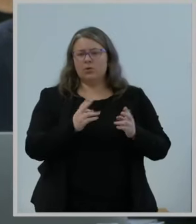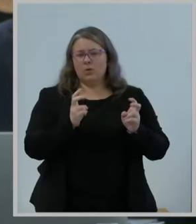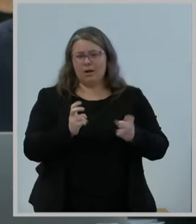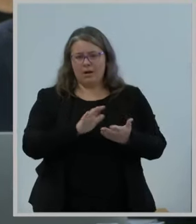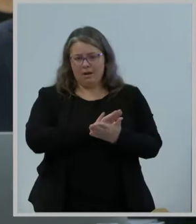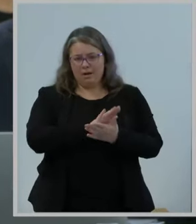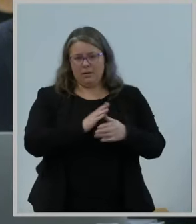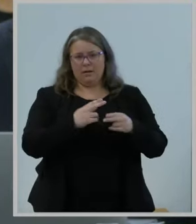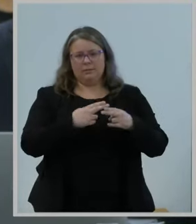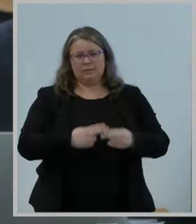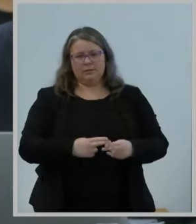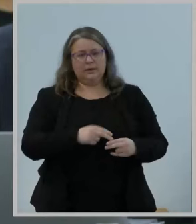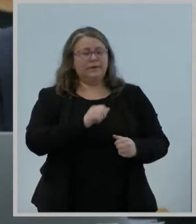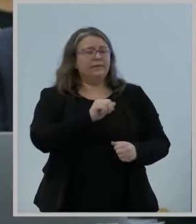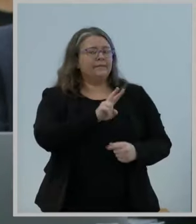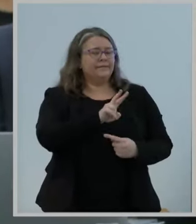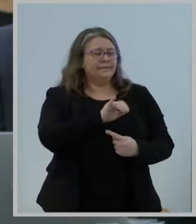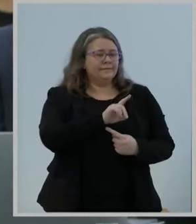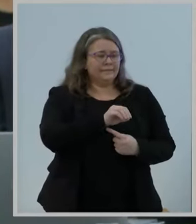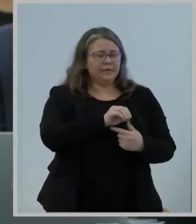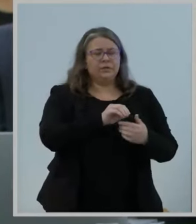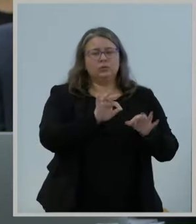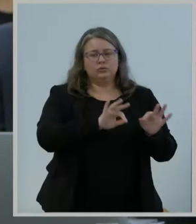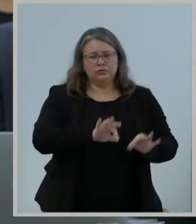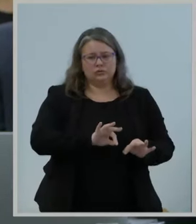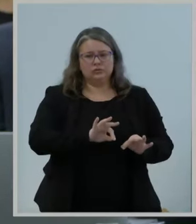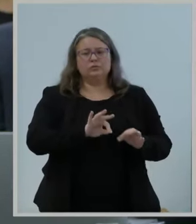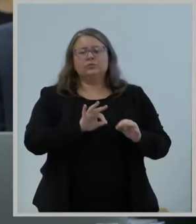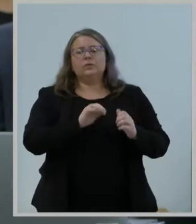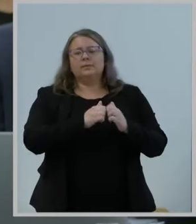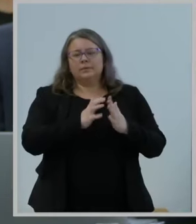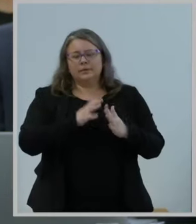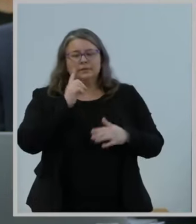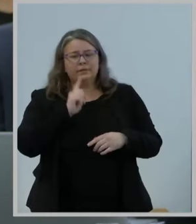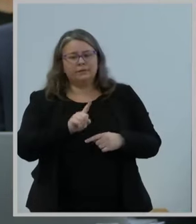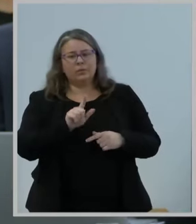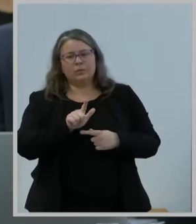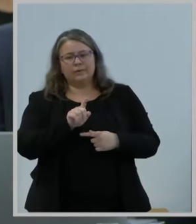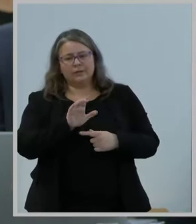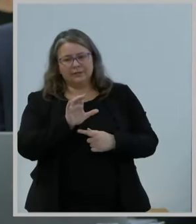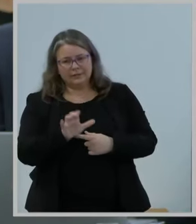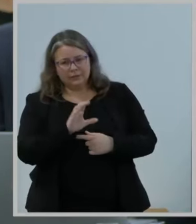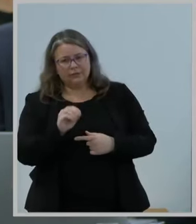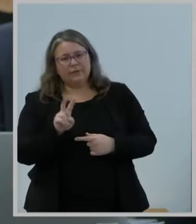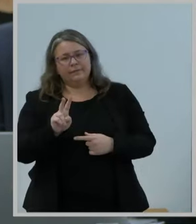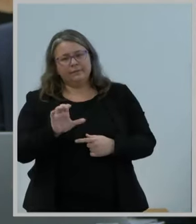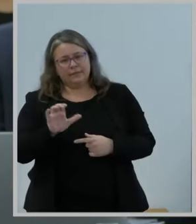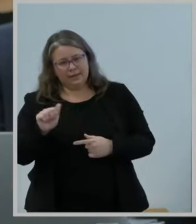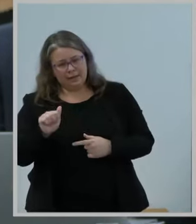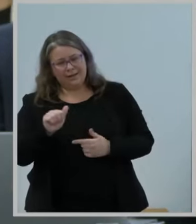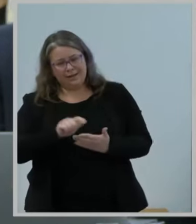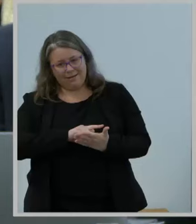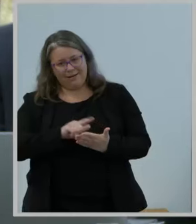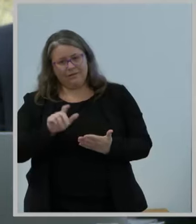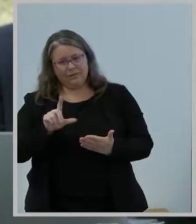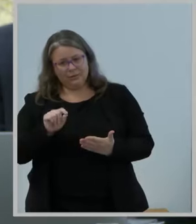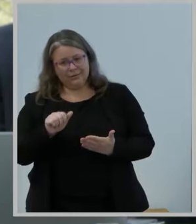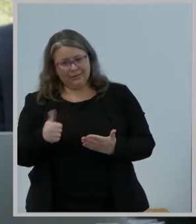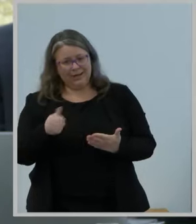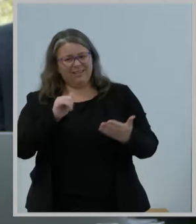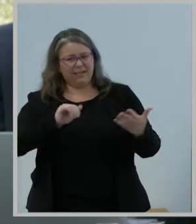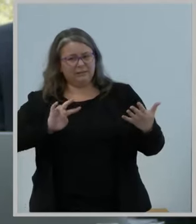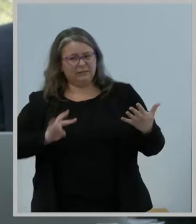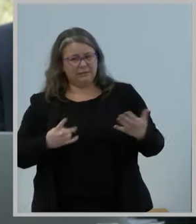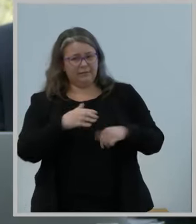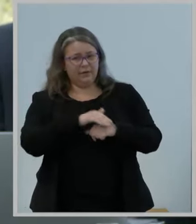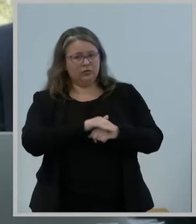Implementation of the 21st Century Communications and Video Accessibility Act of 2010, listed 7th on the agenda in